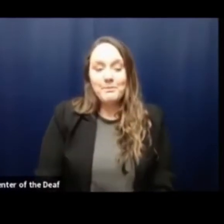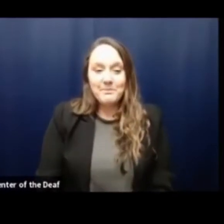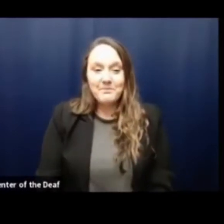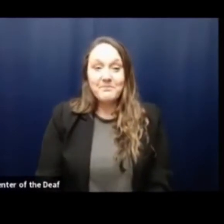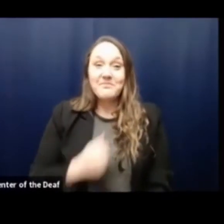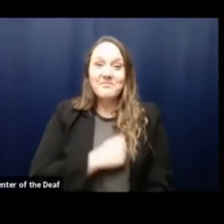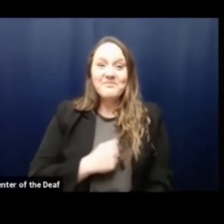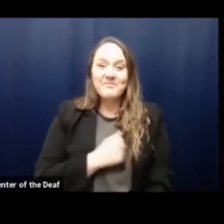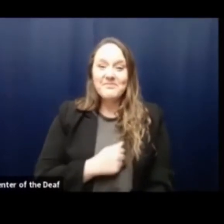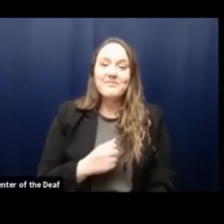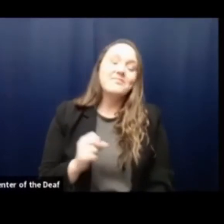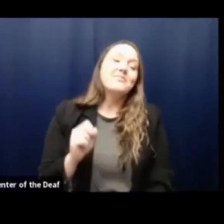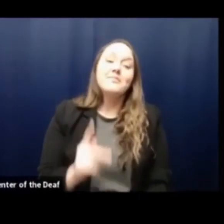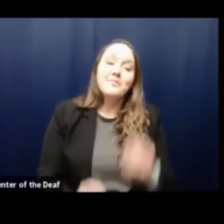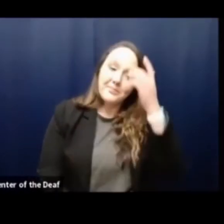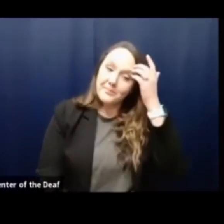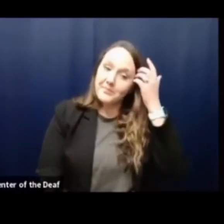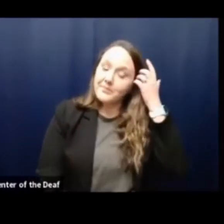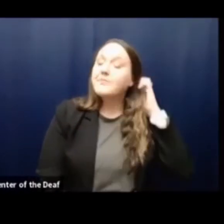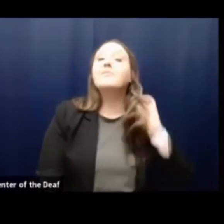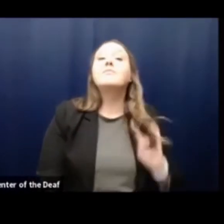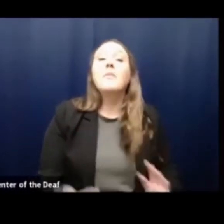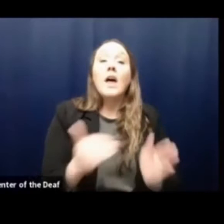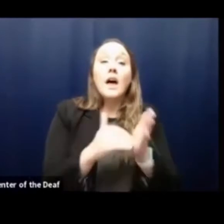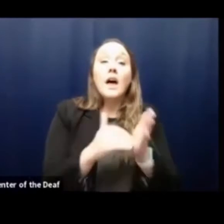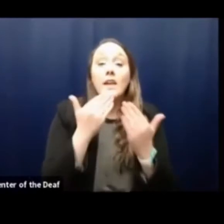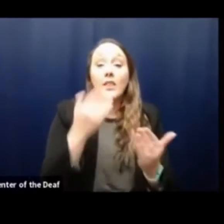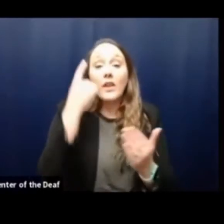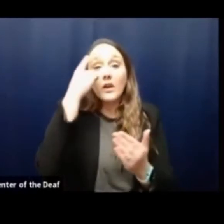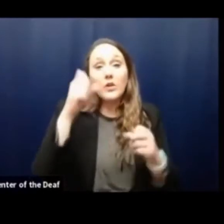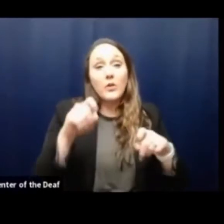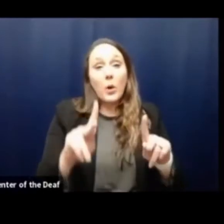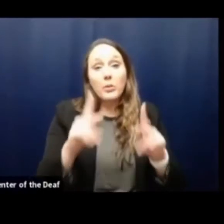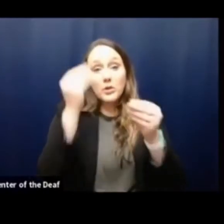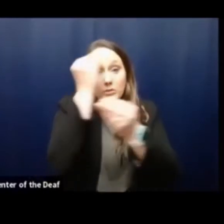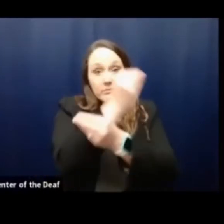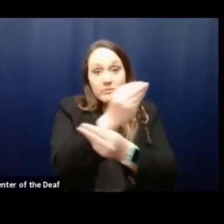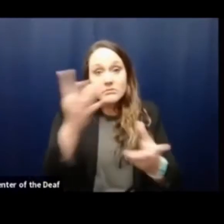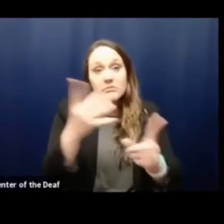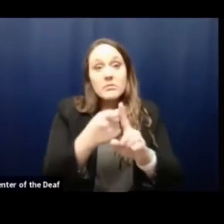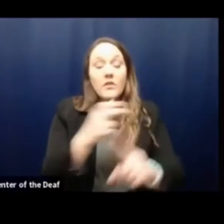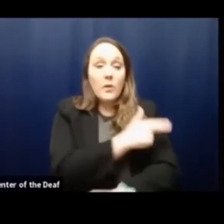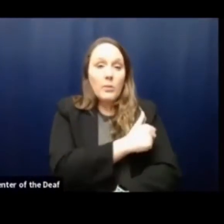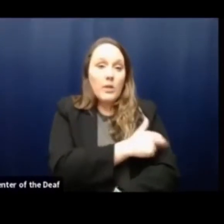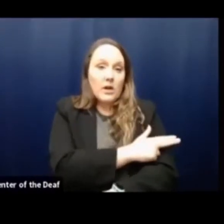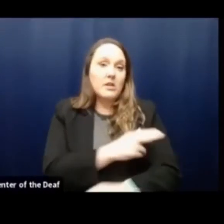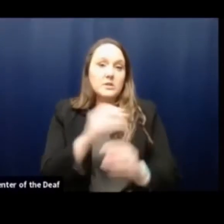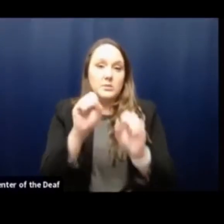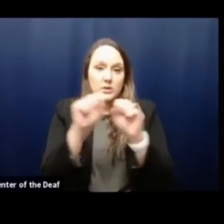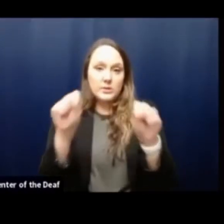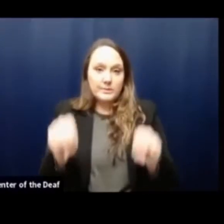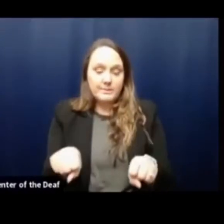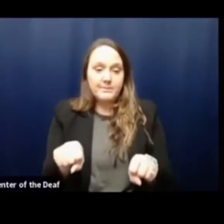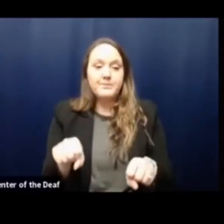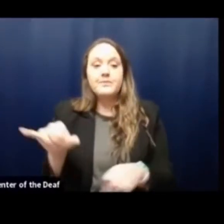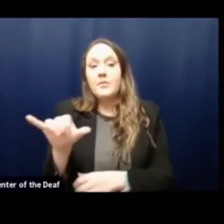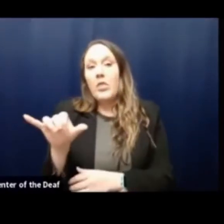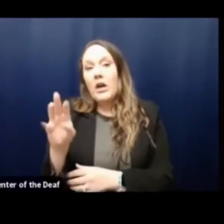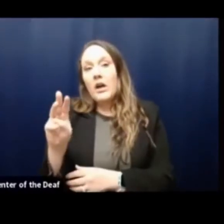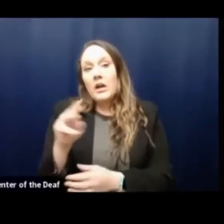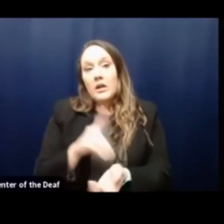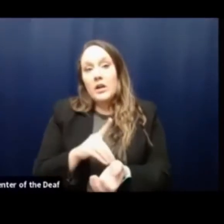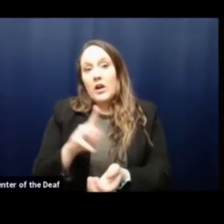Sorry about that. Again, thanks for the opportunity to give an update from the hospital systems. As Martha has mentioned,